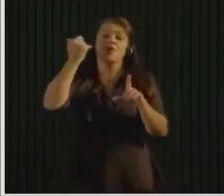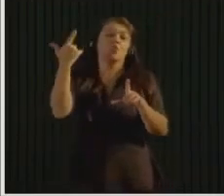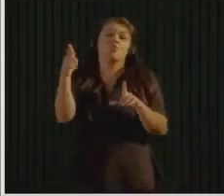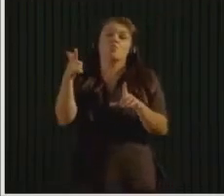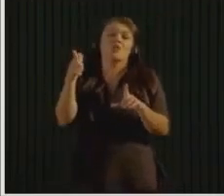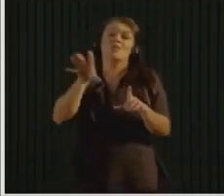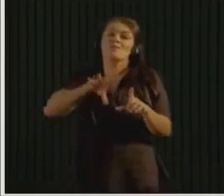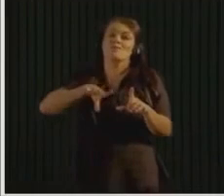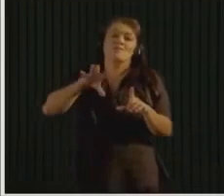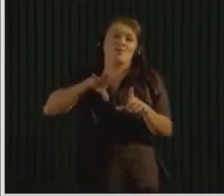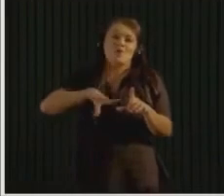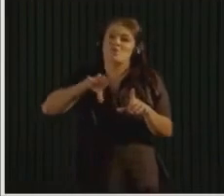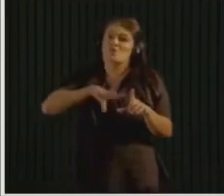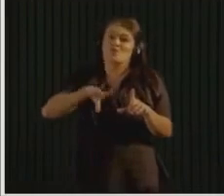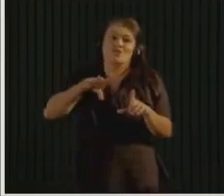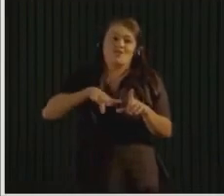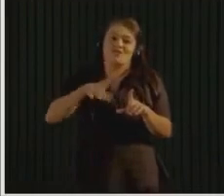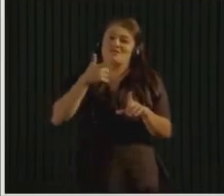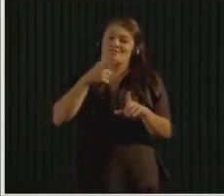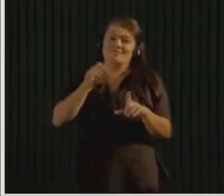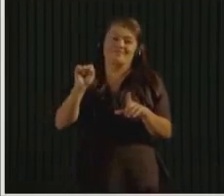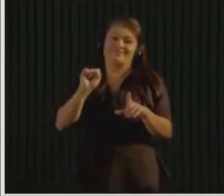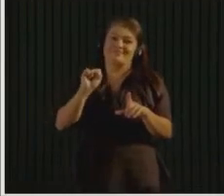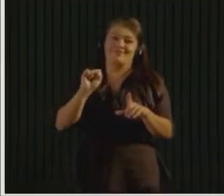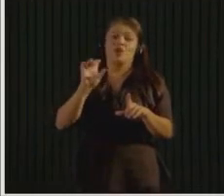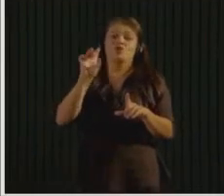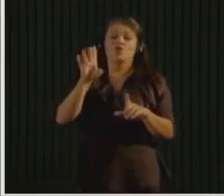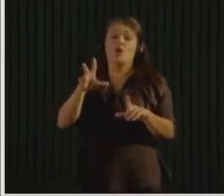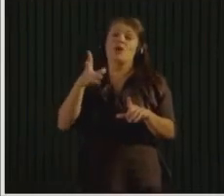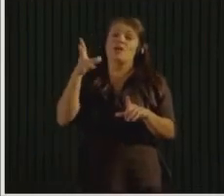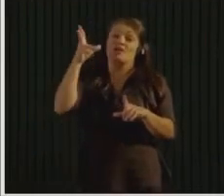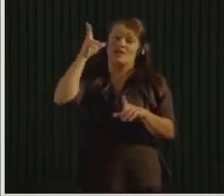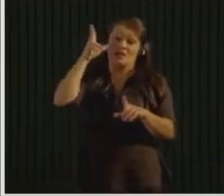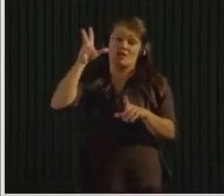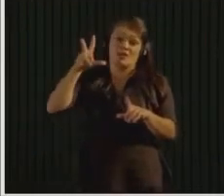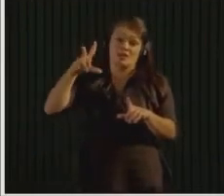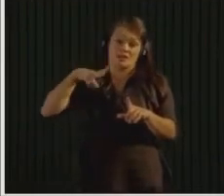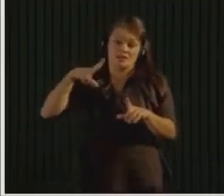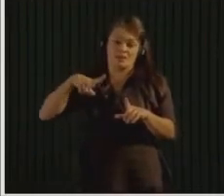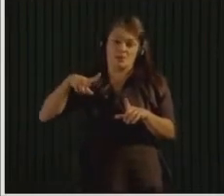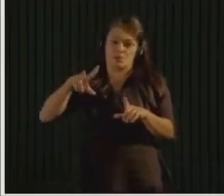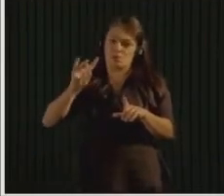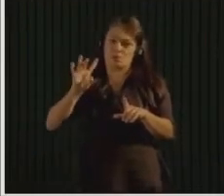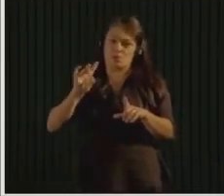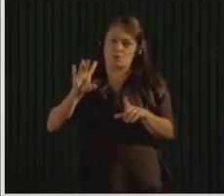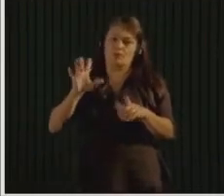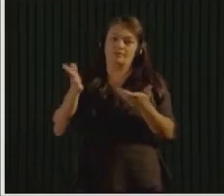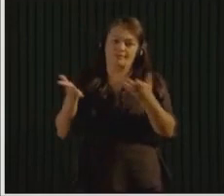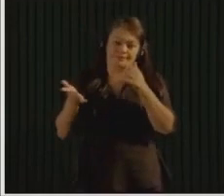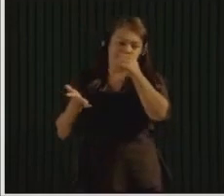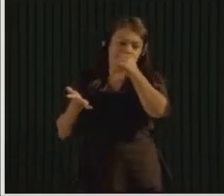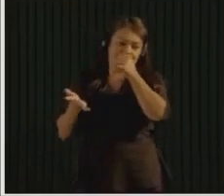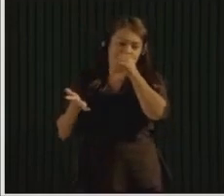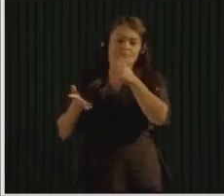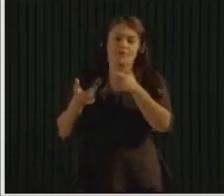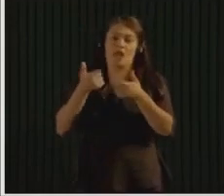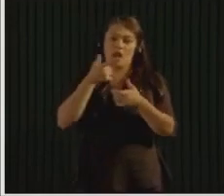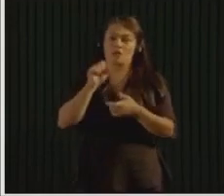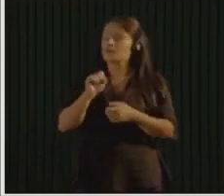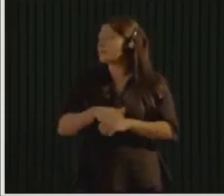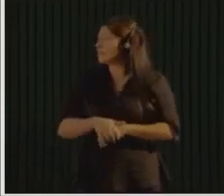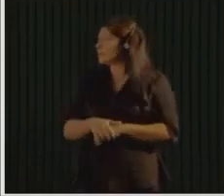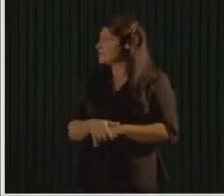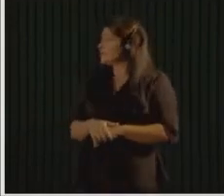You can learn all about that through Zero Waste Brazil. But we will be offering Zero Waste Training in Spanish on